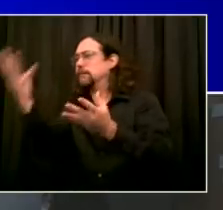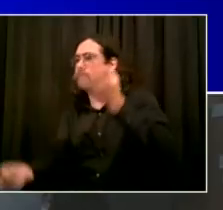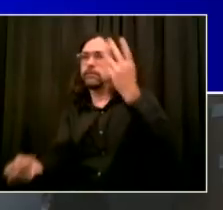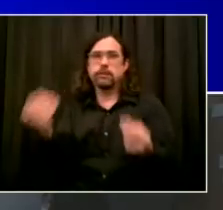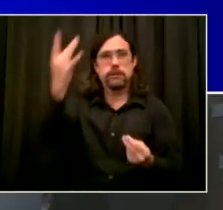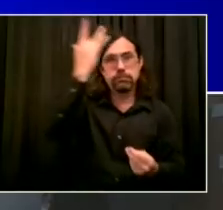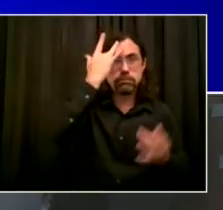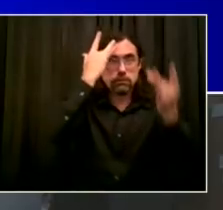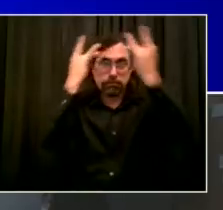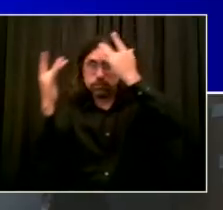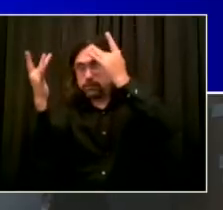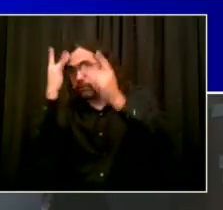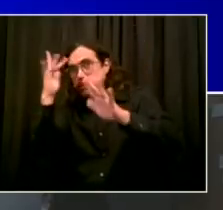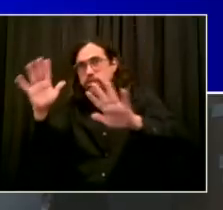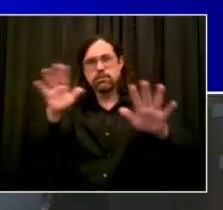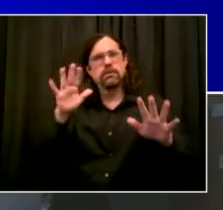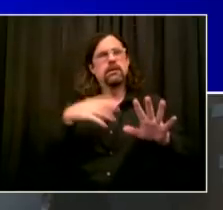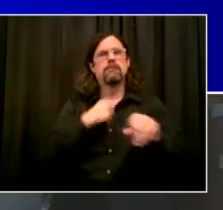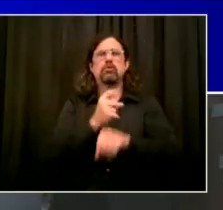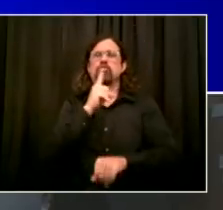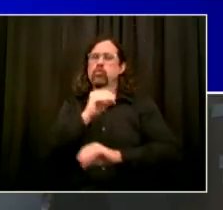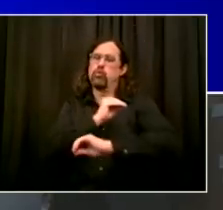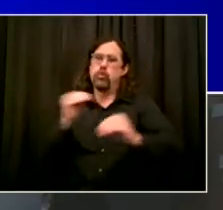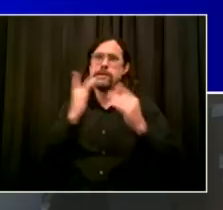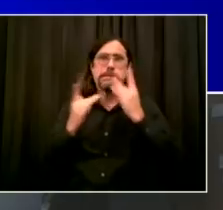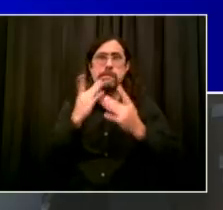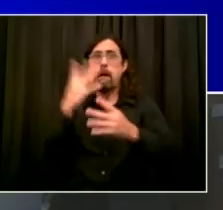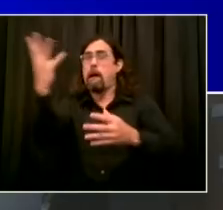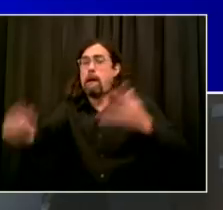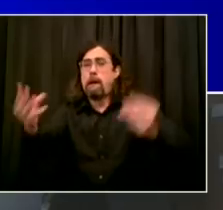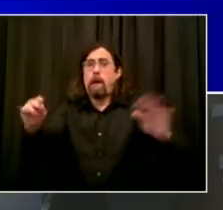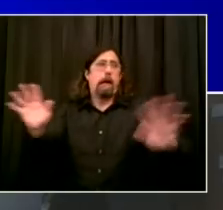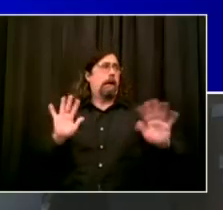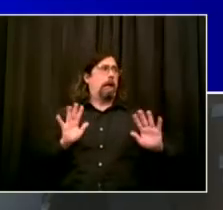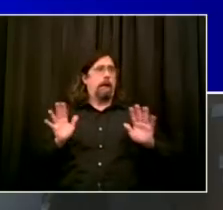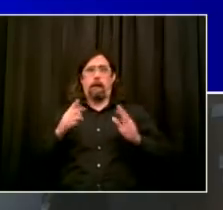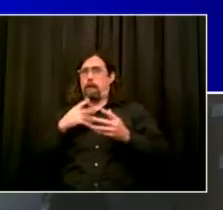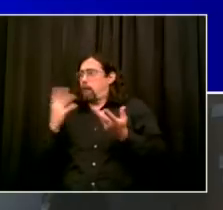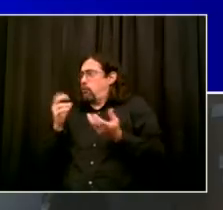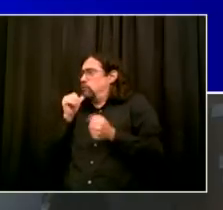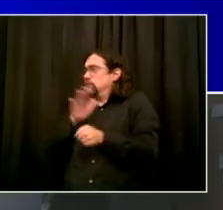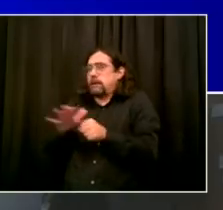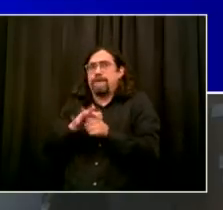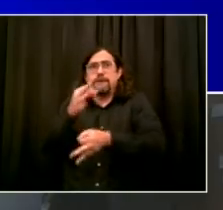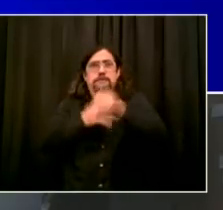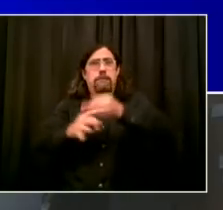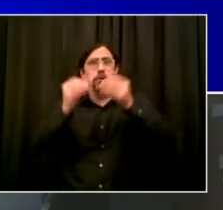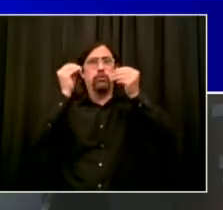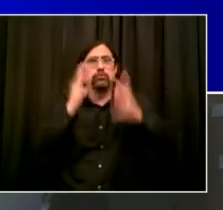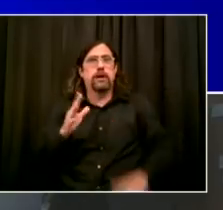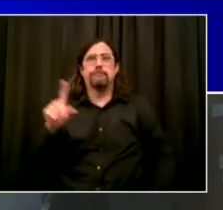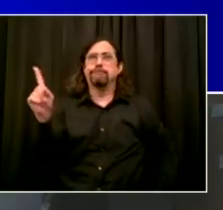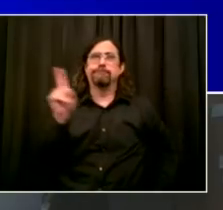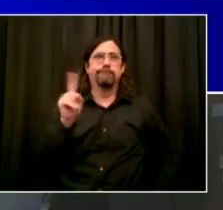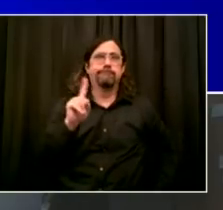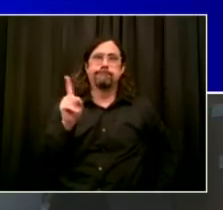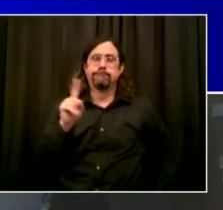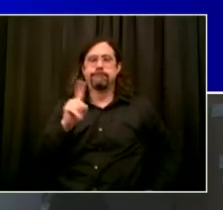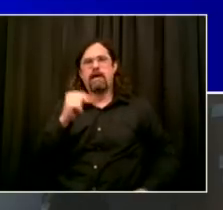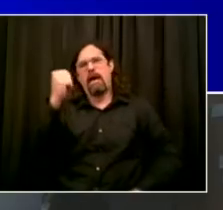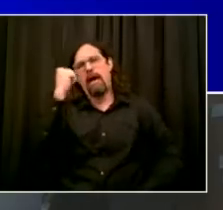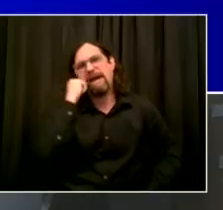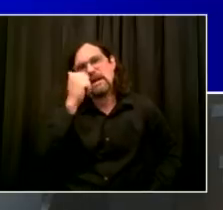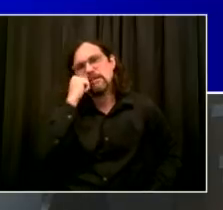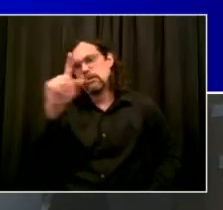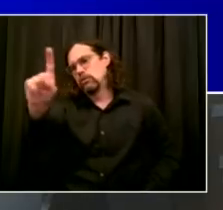system back no matter how tough a crisis we have been through. This school system, this city went through so much in March and April, there's still